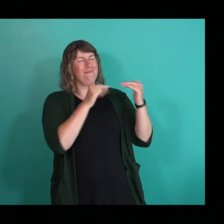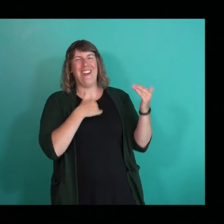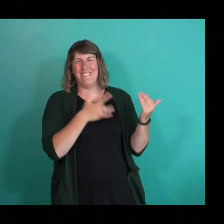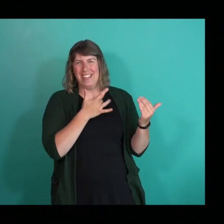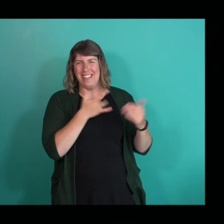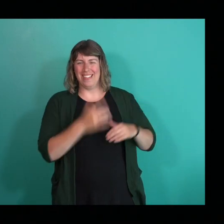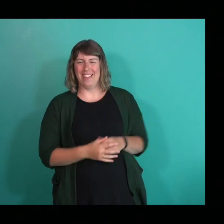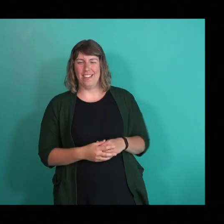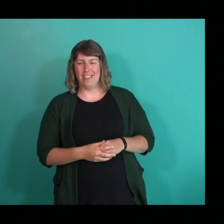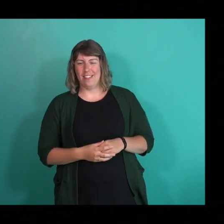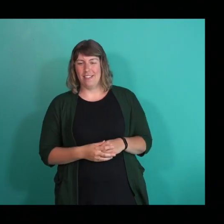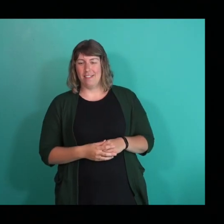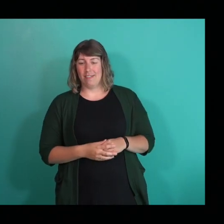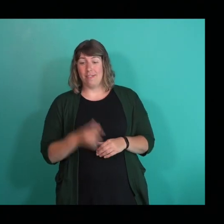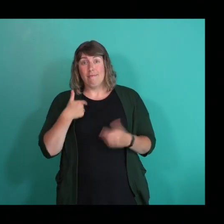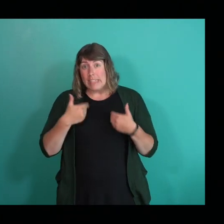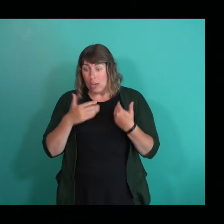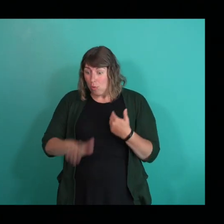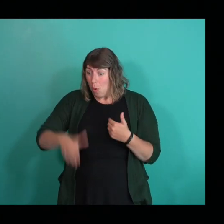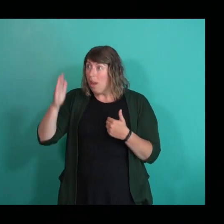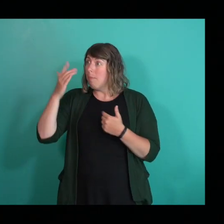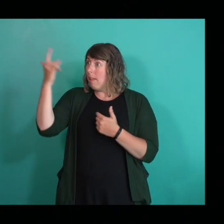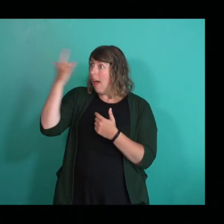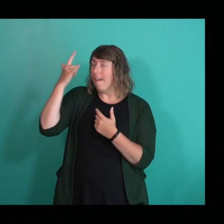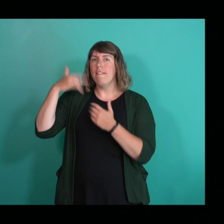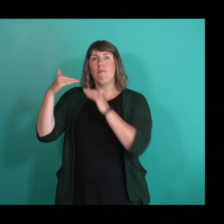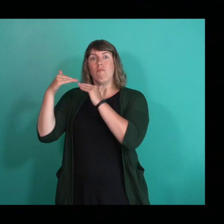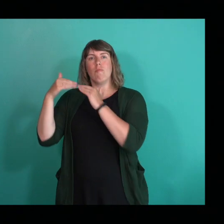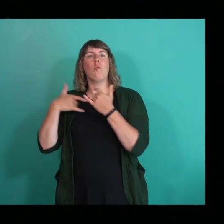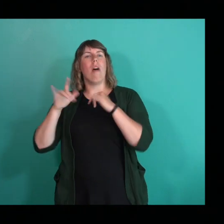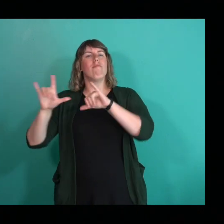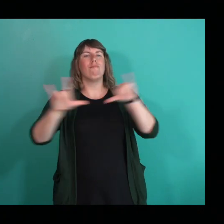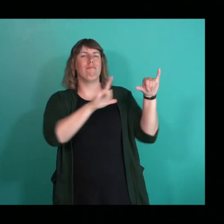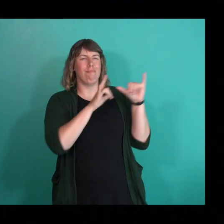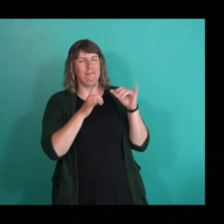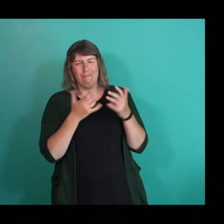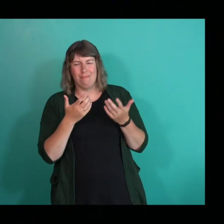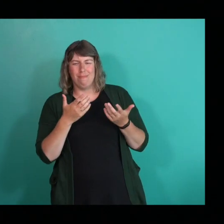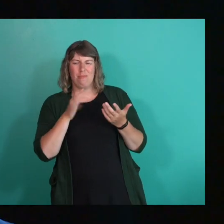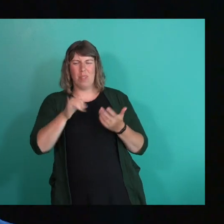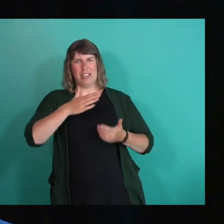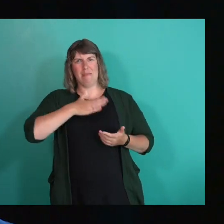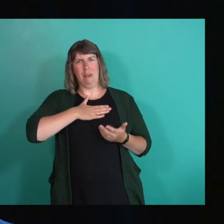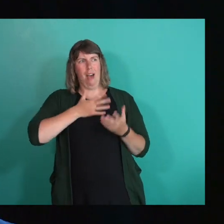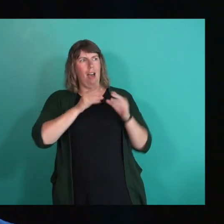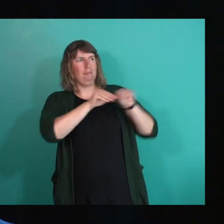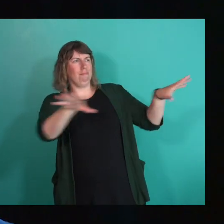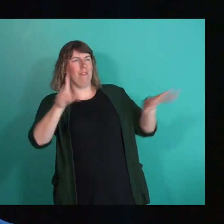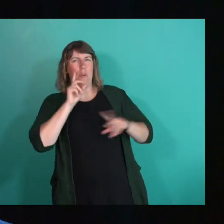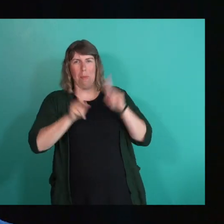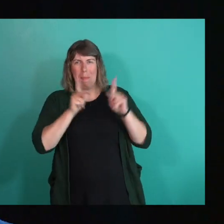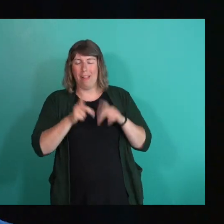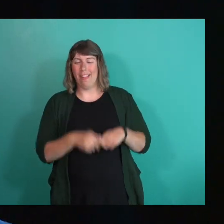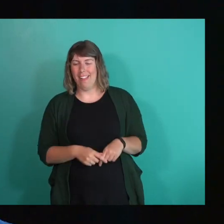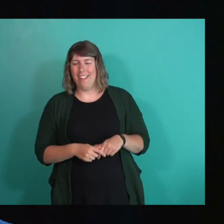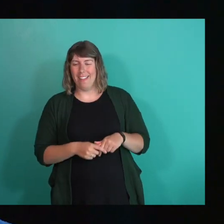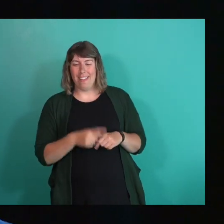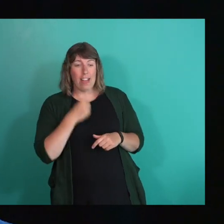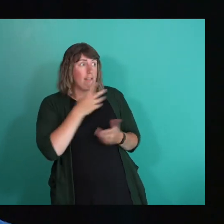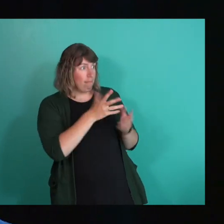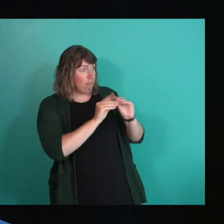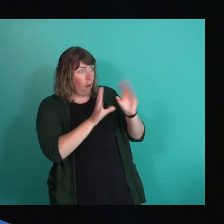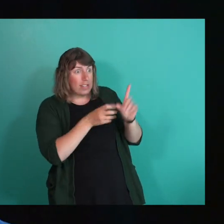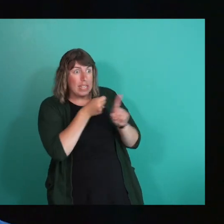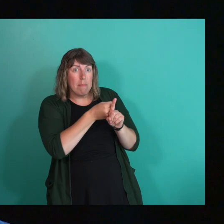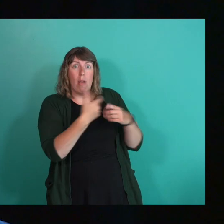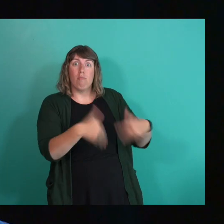because that's what I got when I was younger. So I want that to be sort of my legacy, I guess you could say. Well, it just goes to show the impact